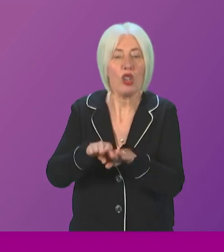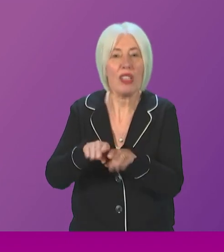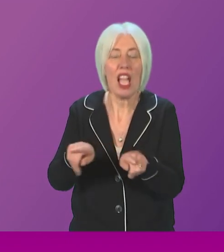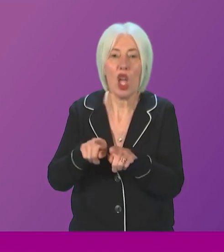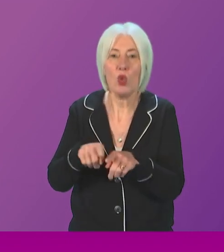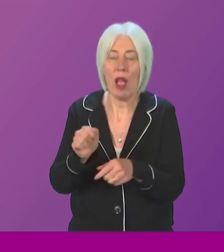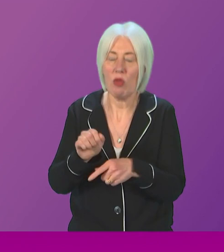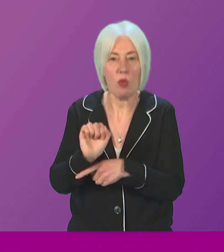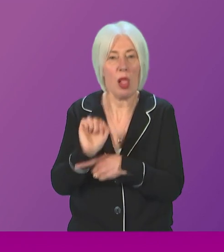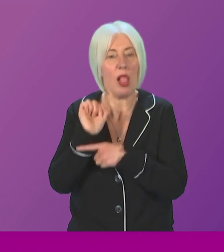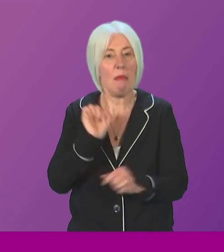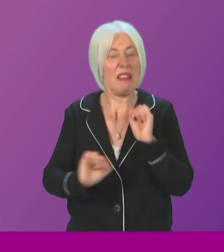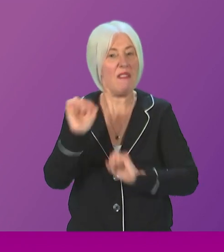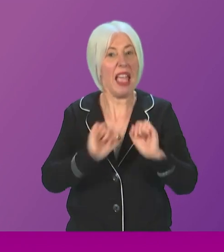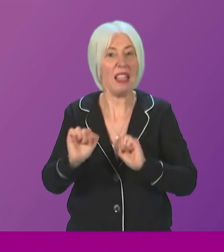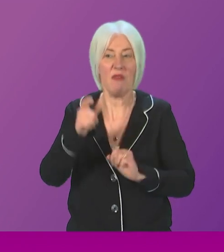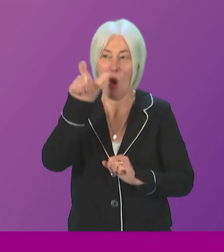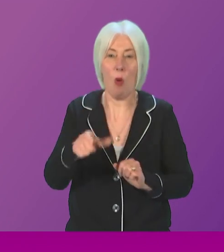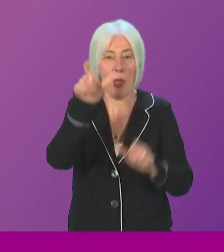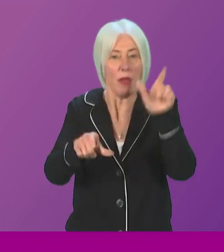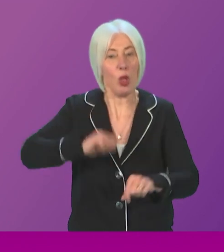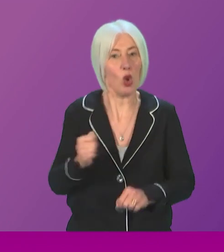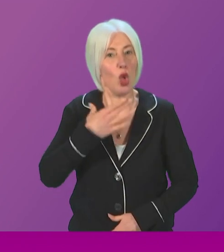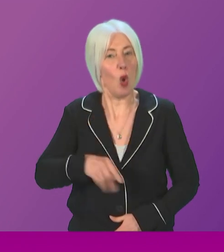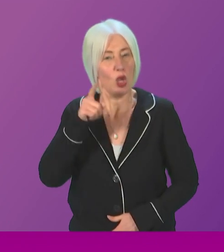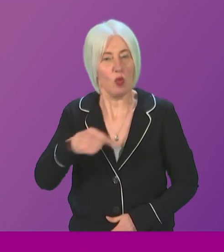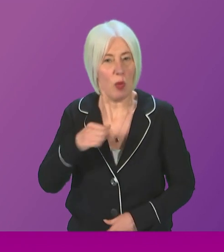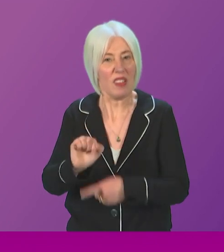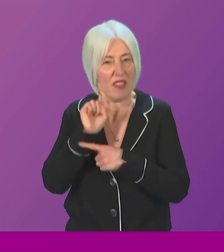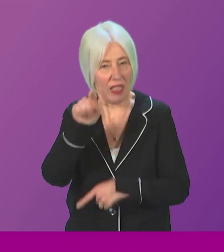Scottish people. I call Ros McColl.